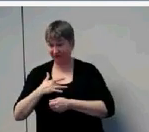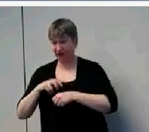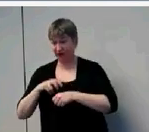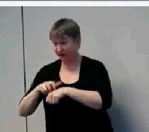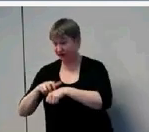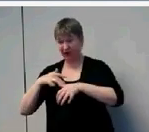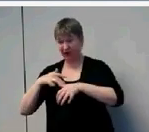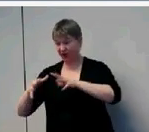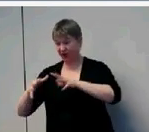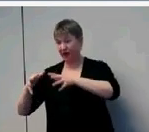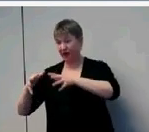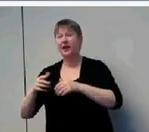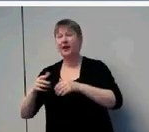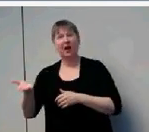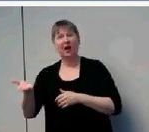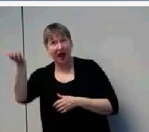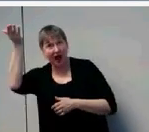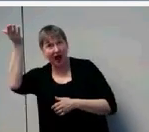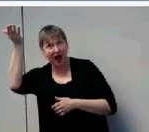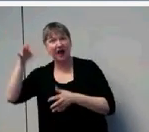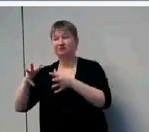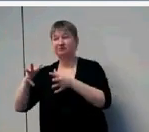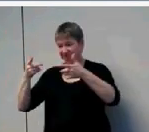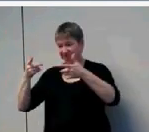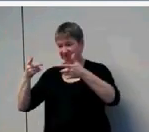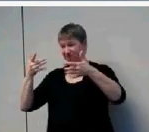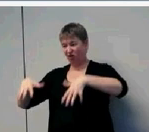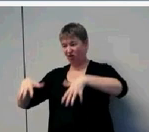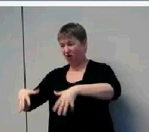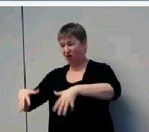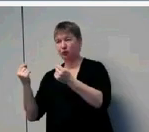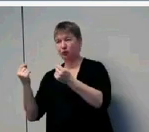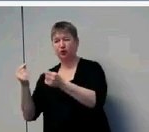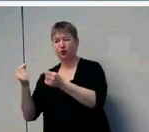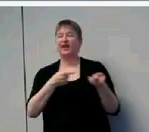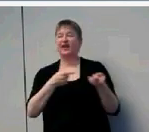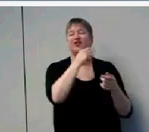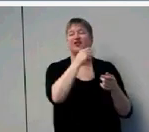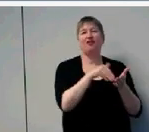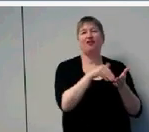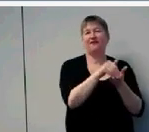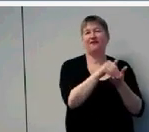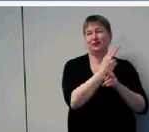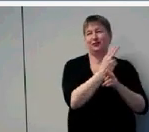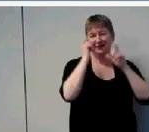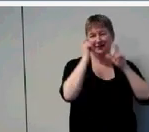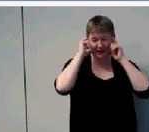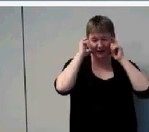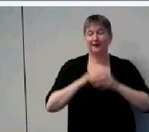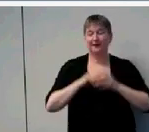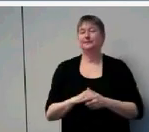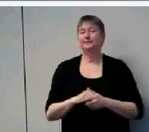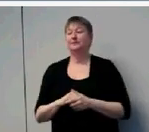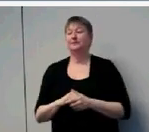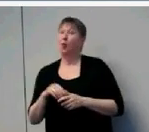of these, less hearing aid use. Furthermore, parents who did not perceive that the hearing aid was benefiting